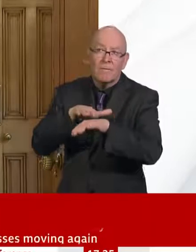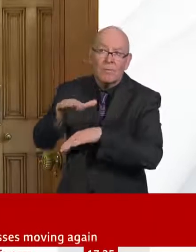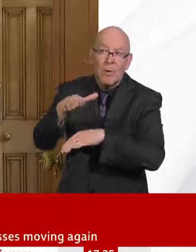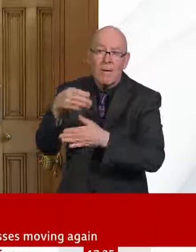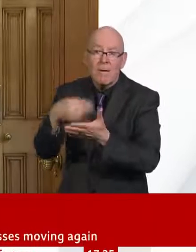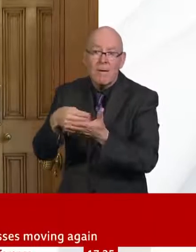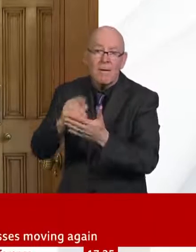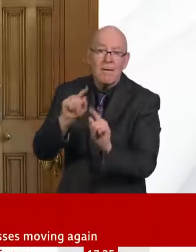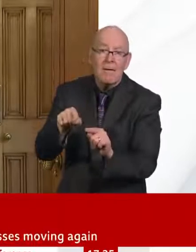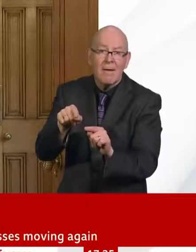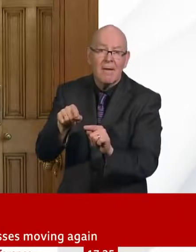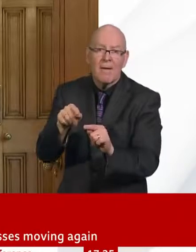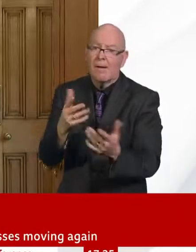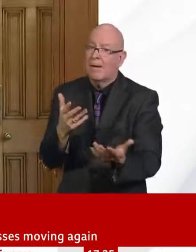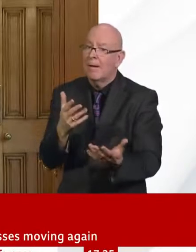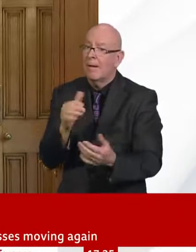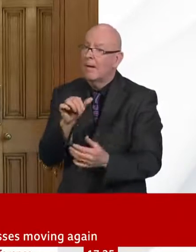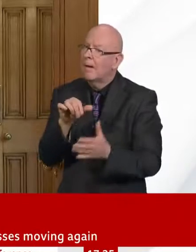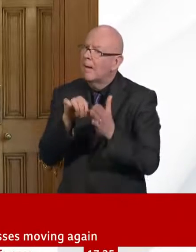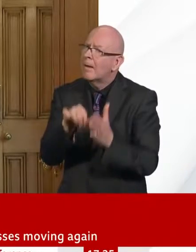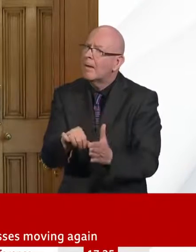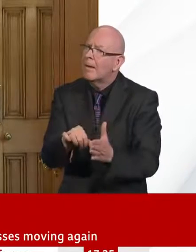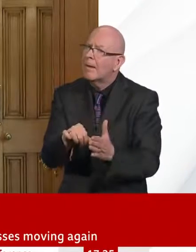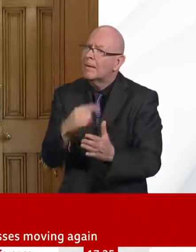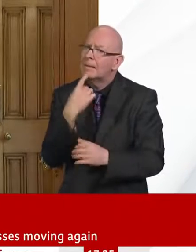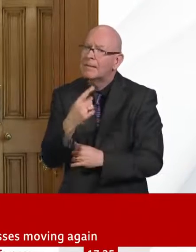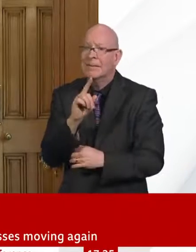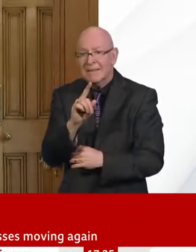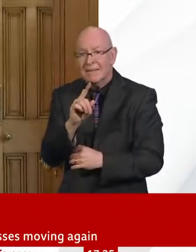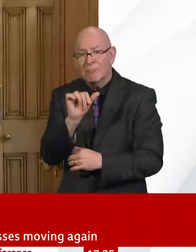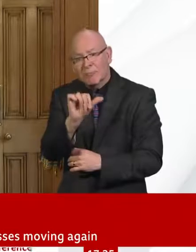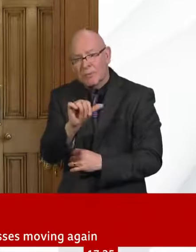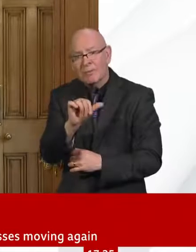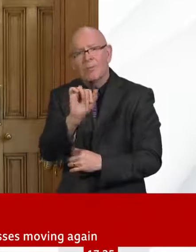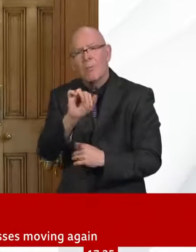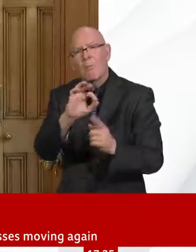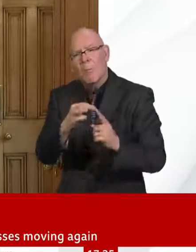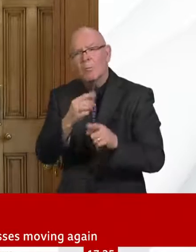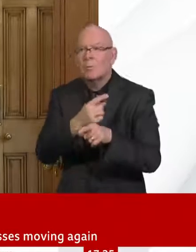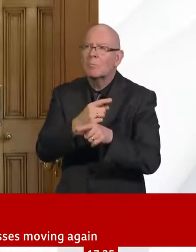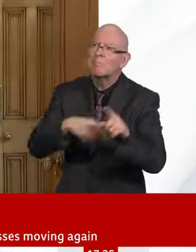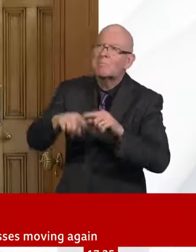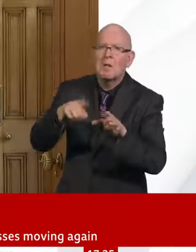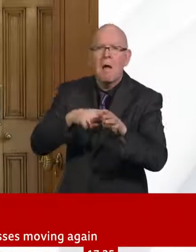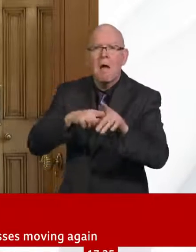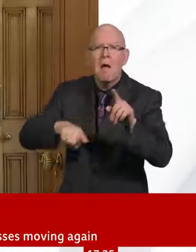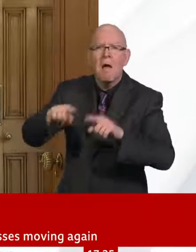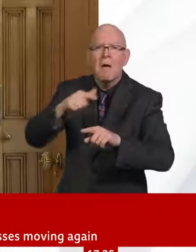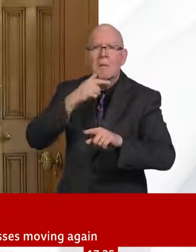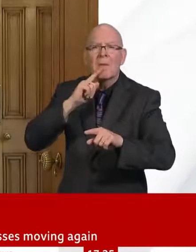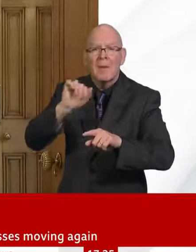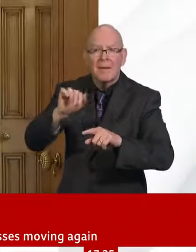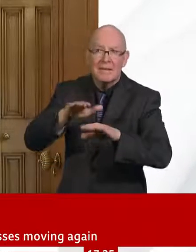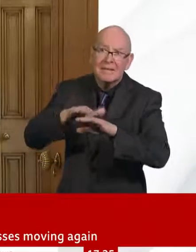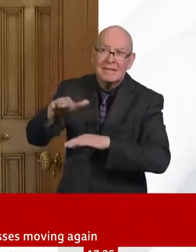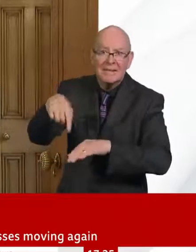children who are not able to go to school, take exams, know, it's enormously disruptive to them. And they're trying to operate at the best that they can.